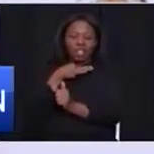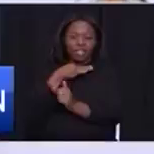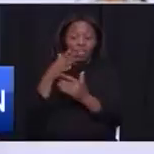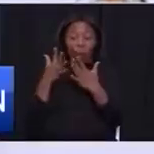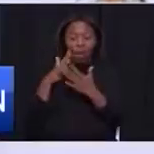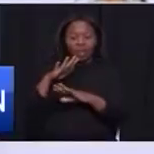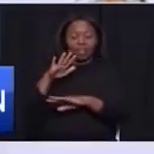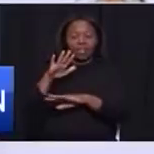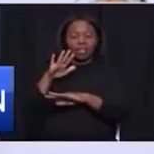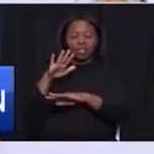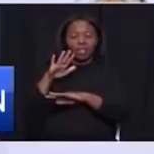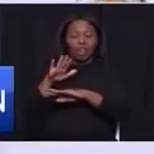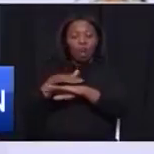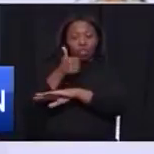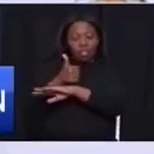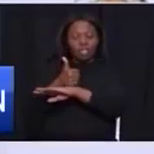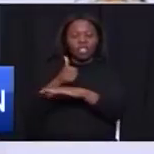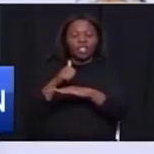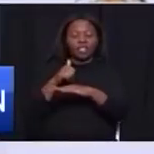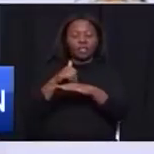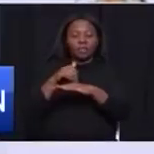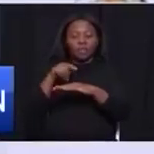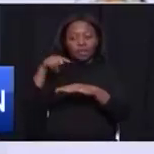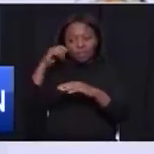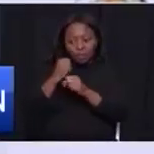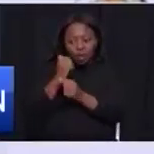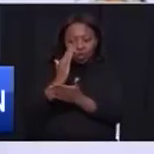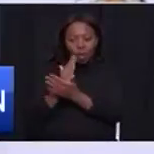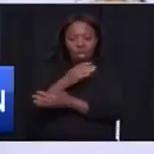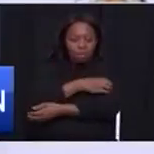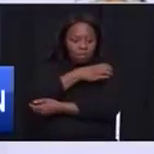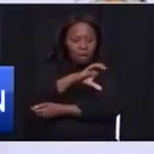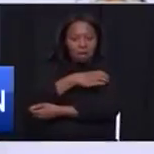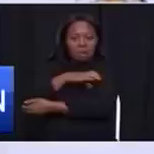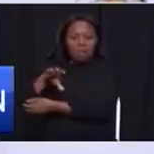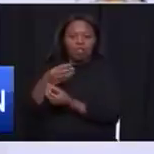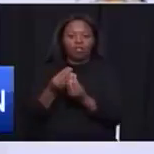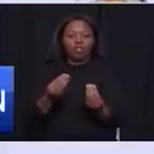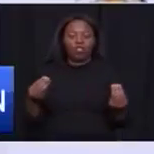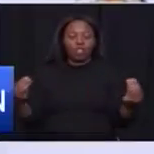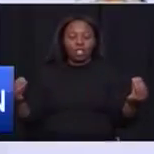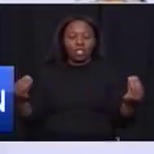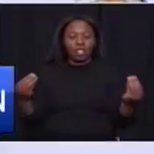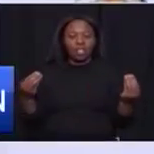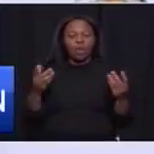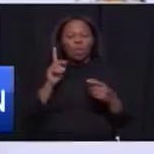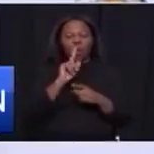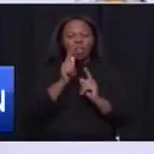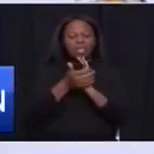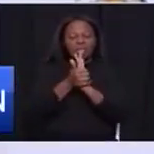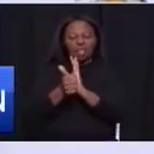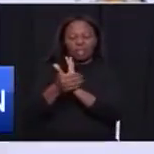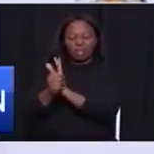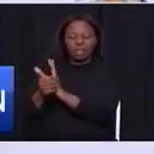foundation phases in order to empower learners with portable skills in all